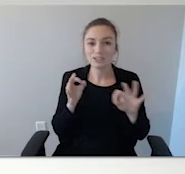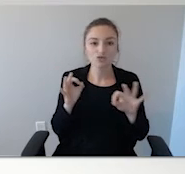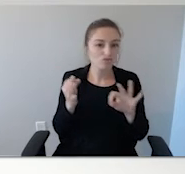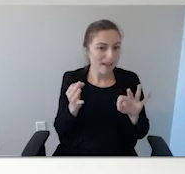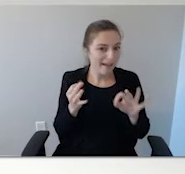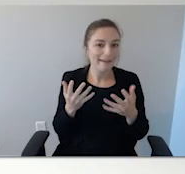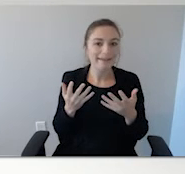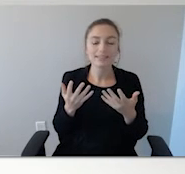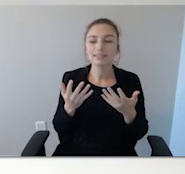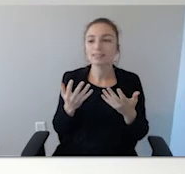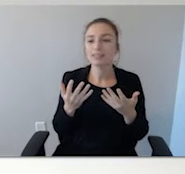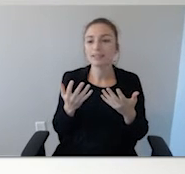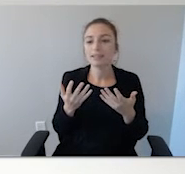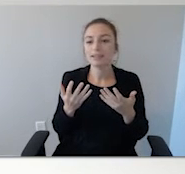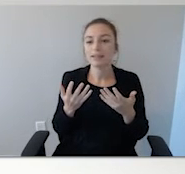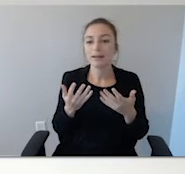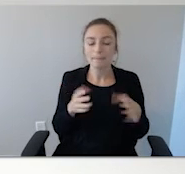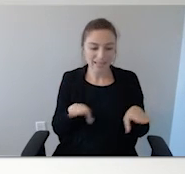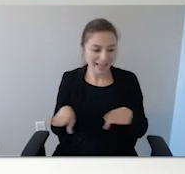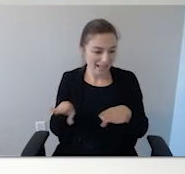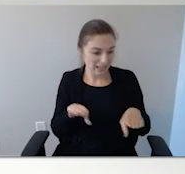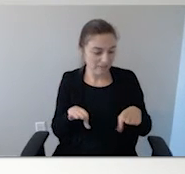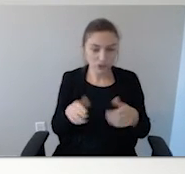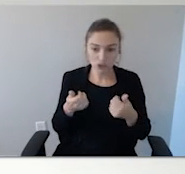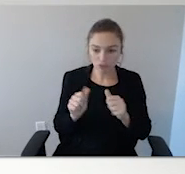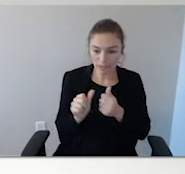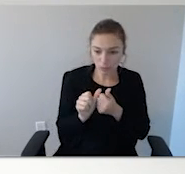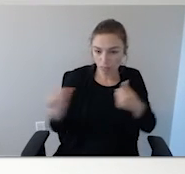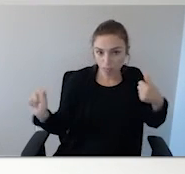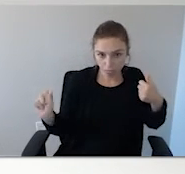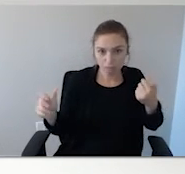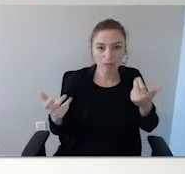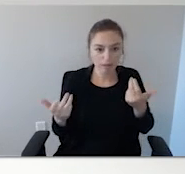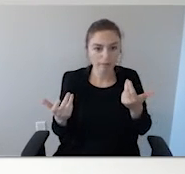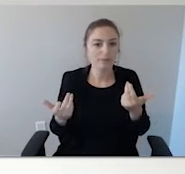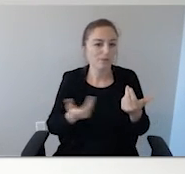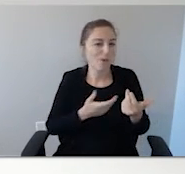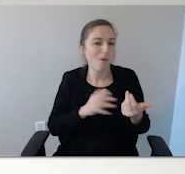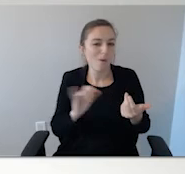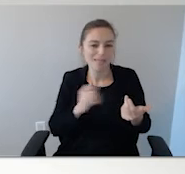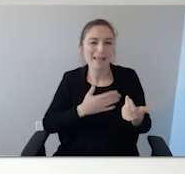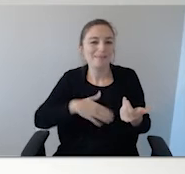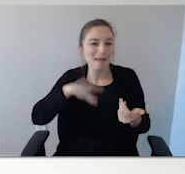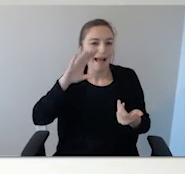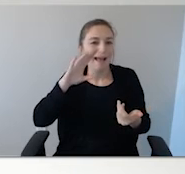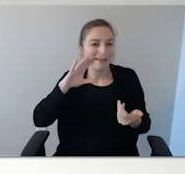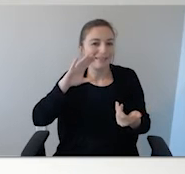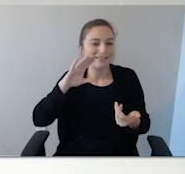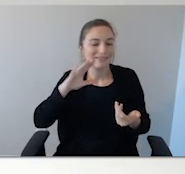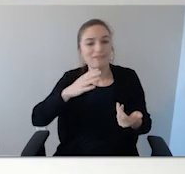kind of pull them out of that challenging behavior. Like I mentioned earlier, my friend's son with the Miami Dolphins.